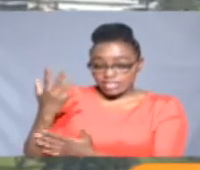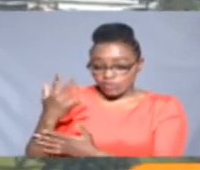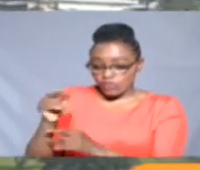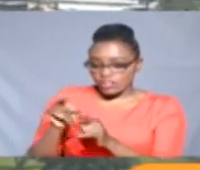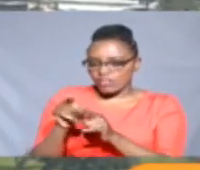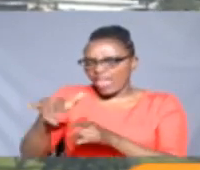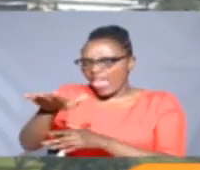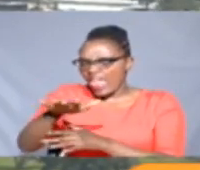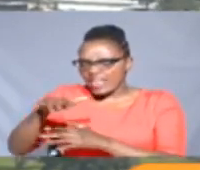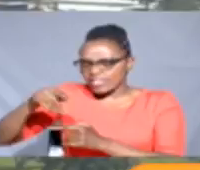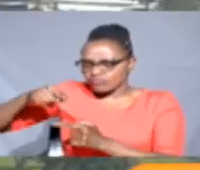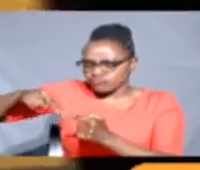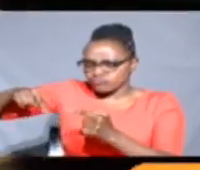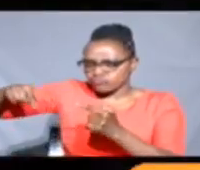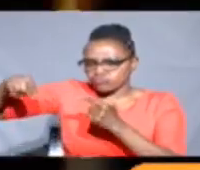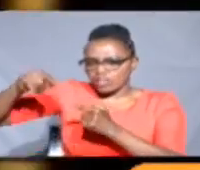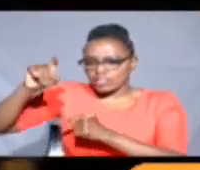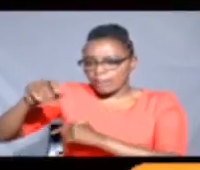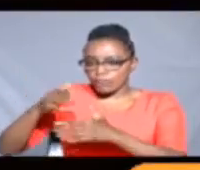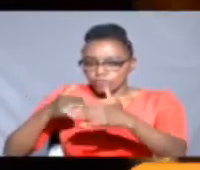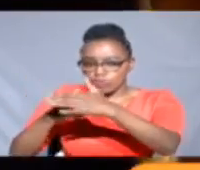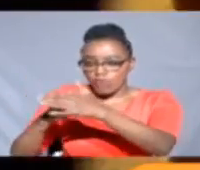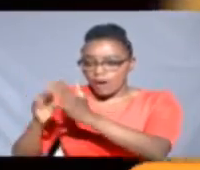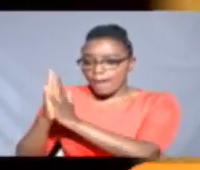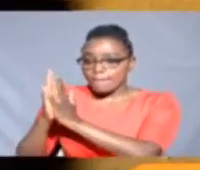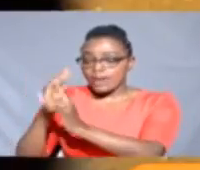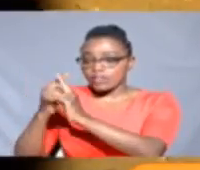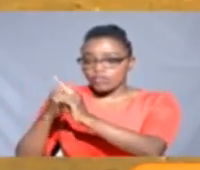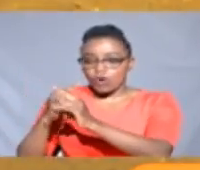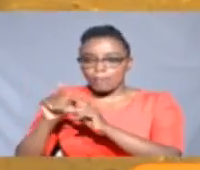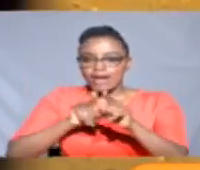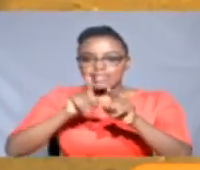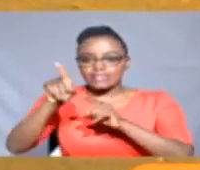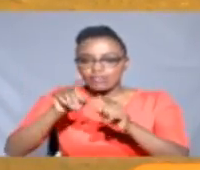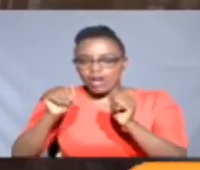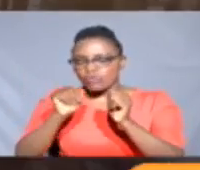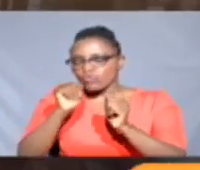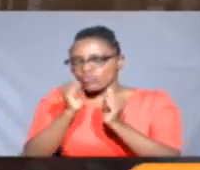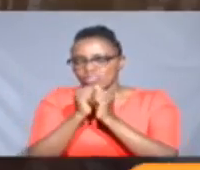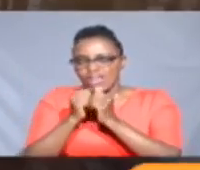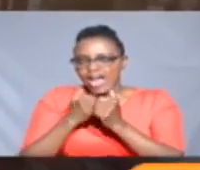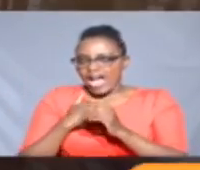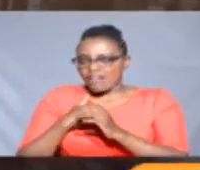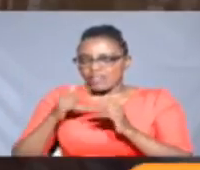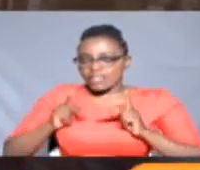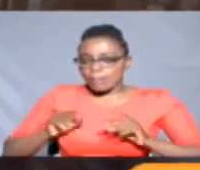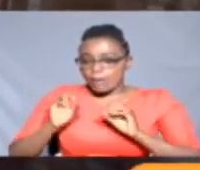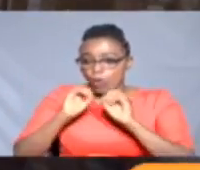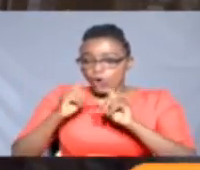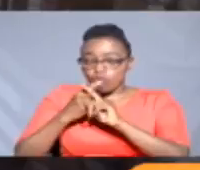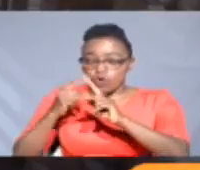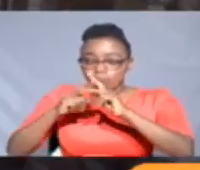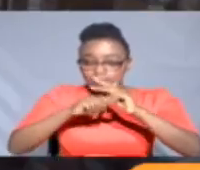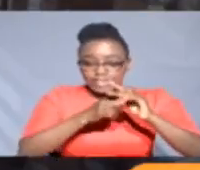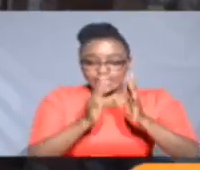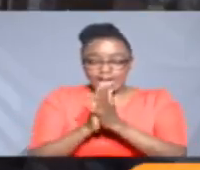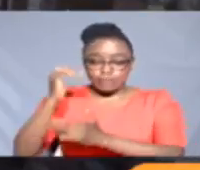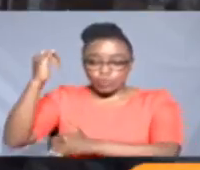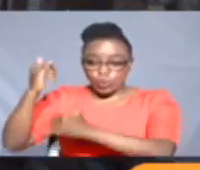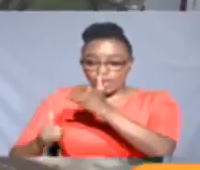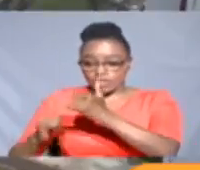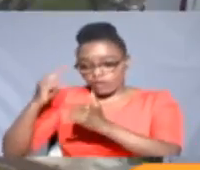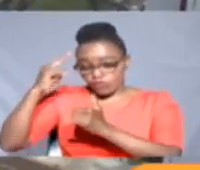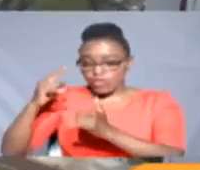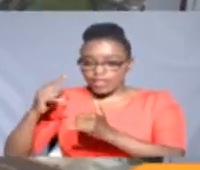in the terminal surroundings, it's supposed to prevent buses from traveling without passengers from the beginning and at the